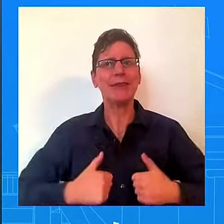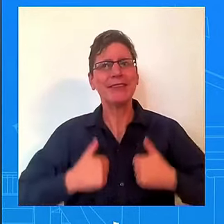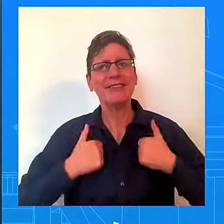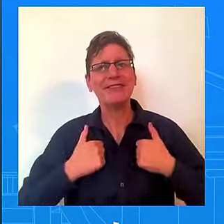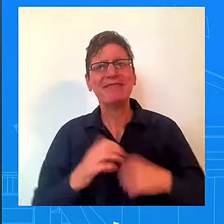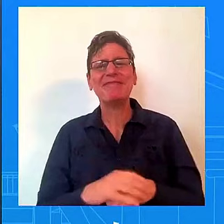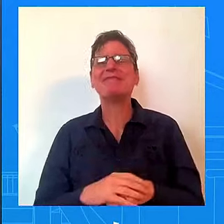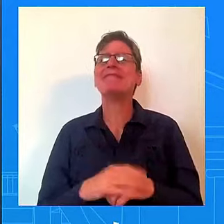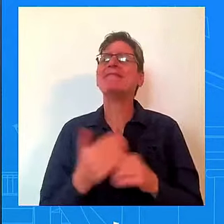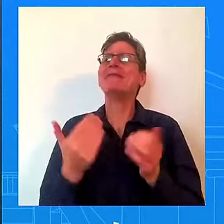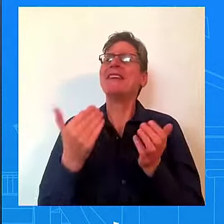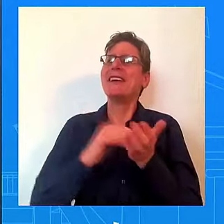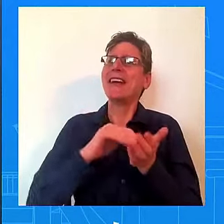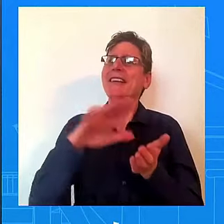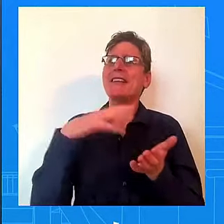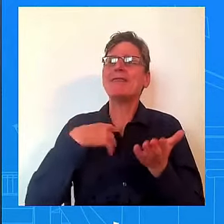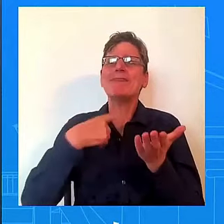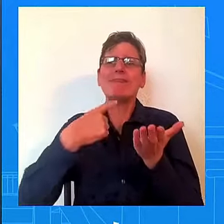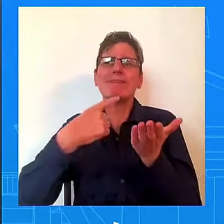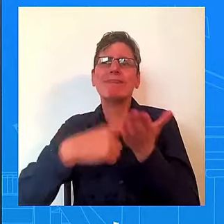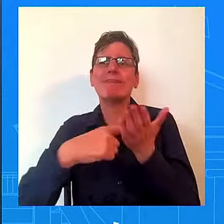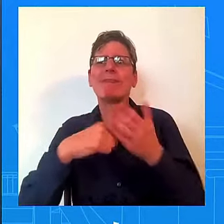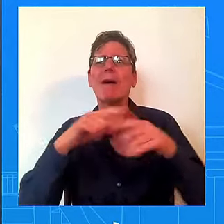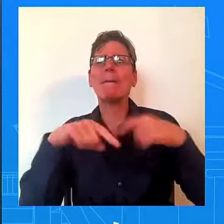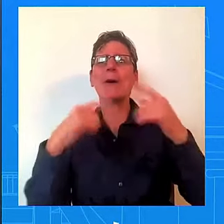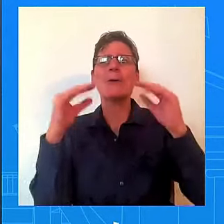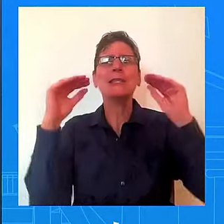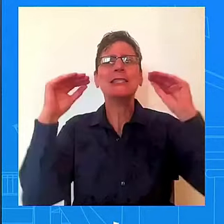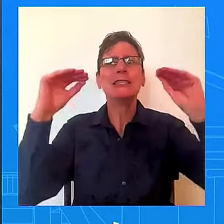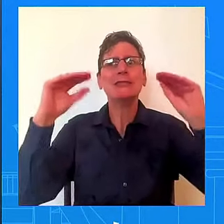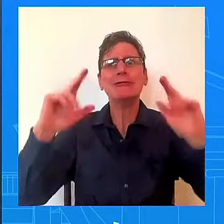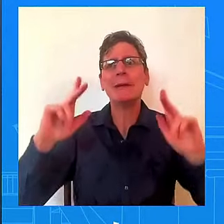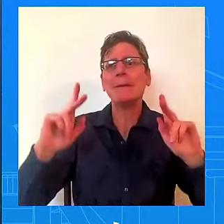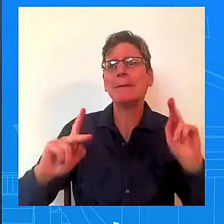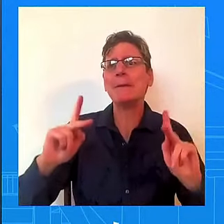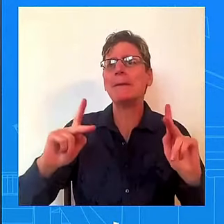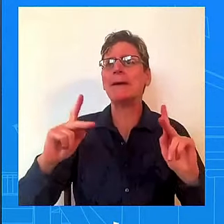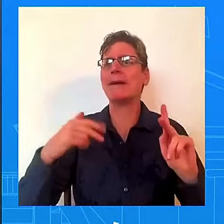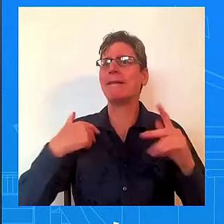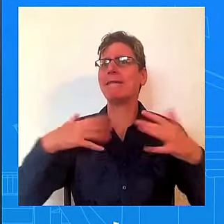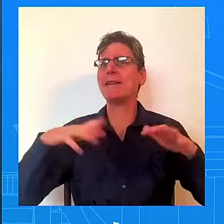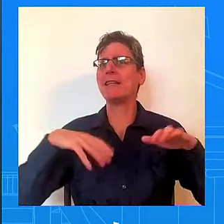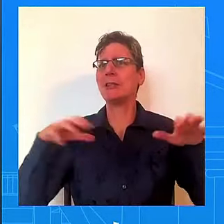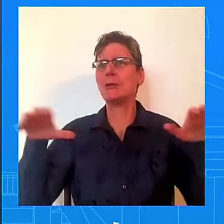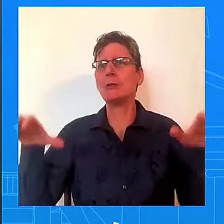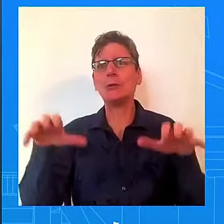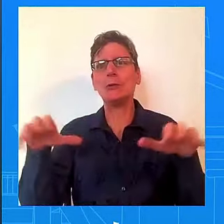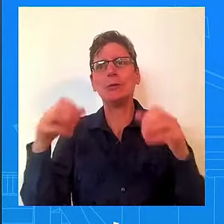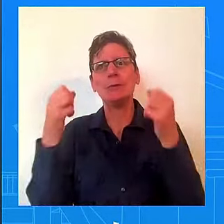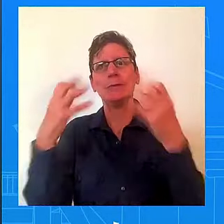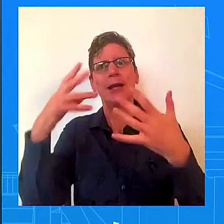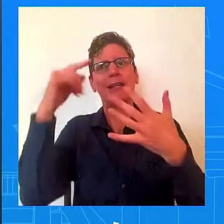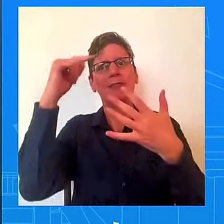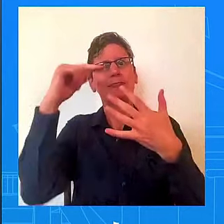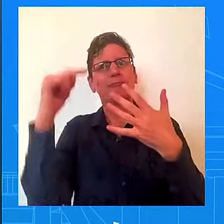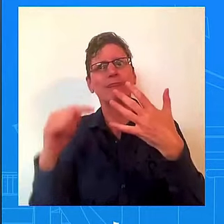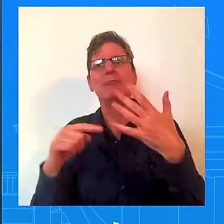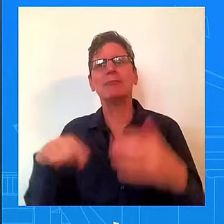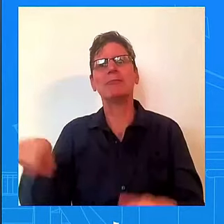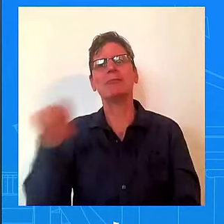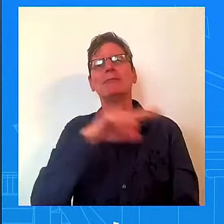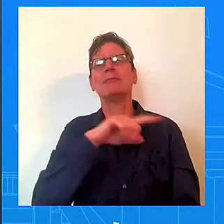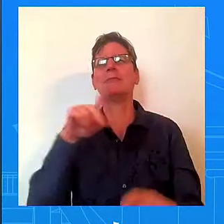has been accomplished. People have a right to know how their taxpayer dollars are being spent. And a big part of this tour